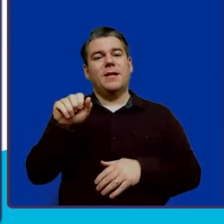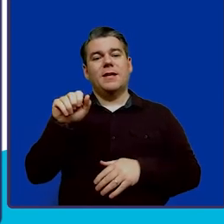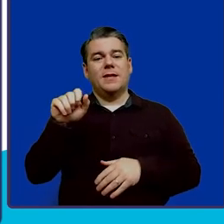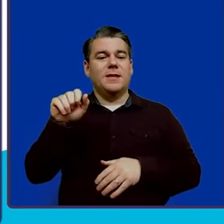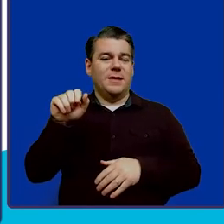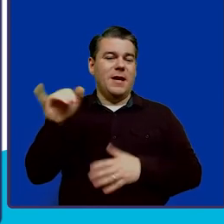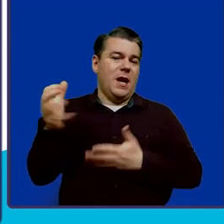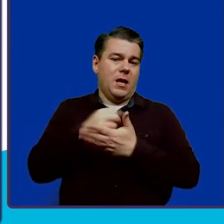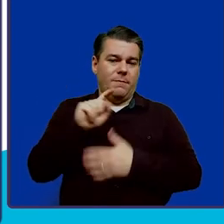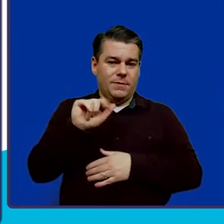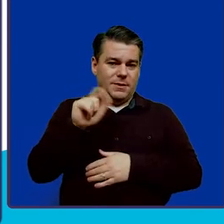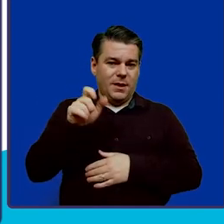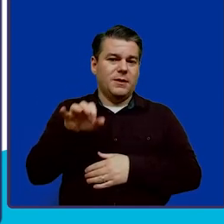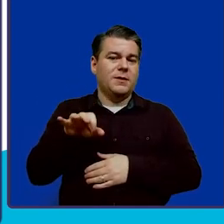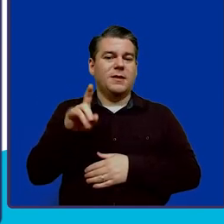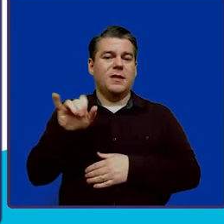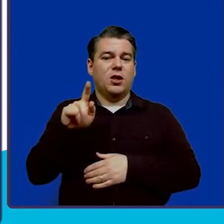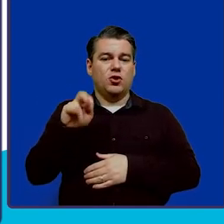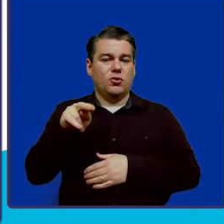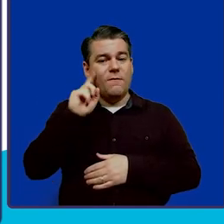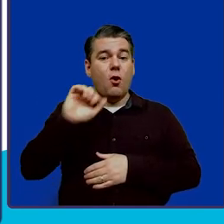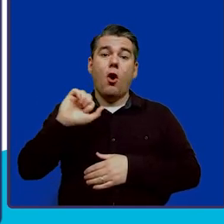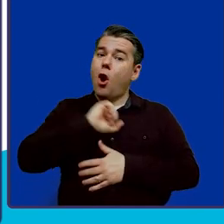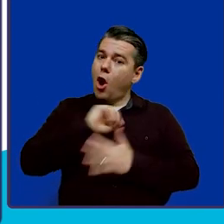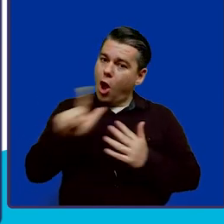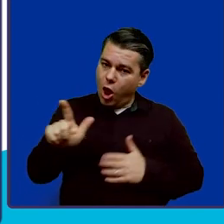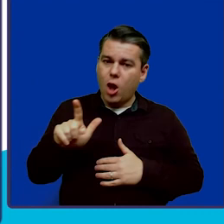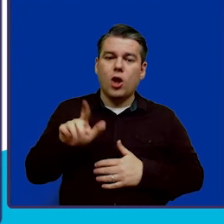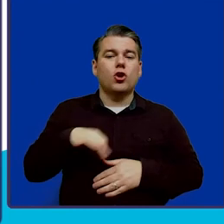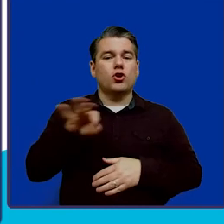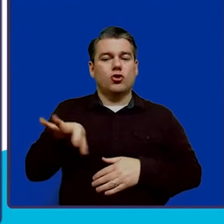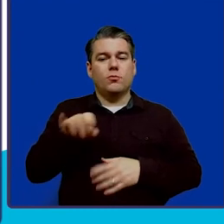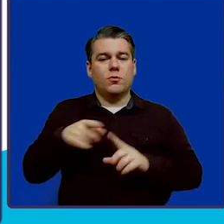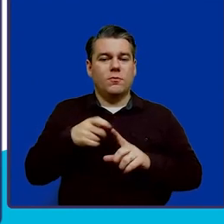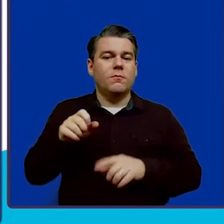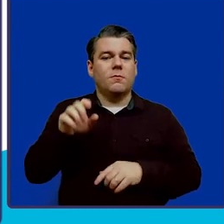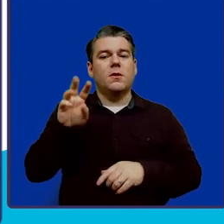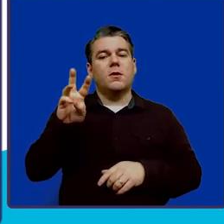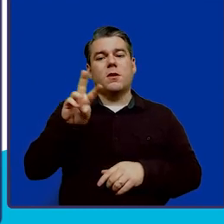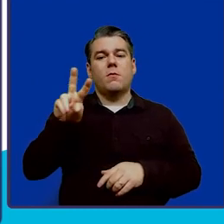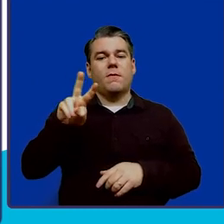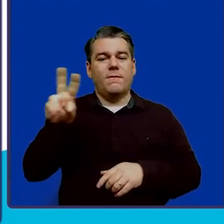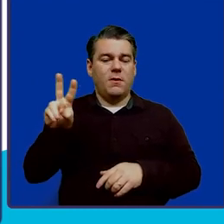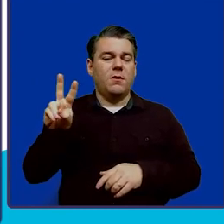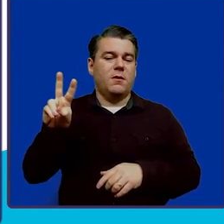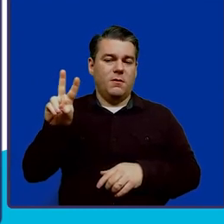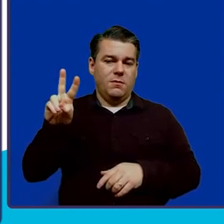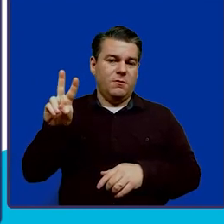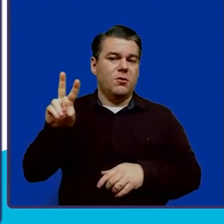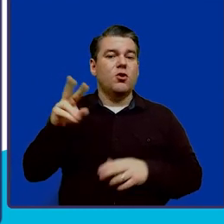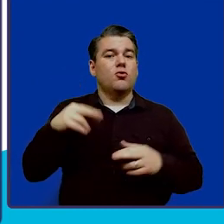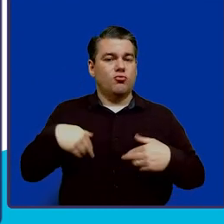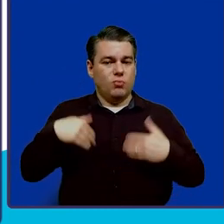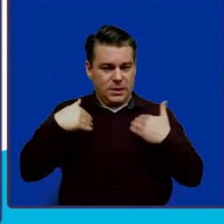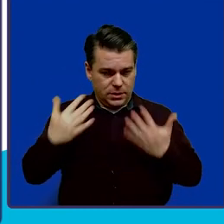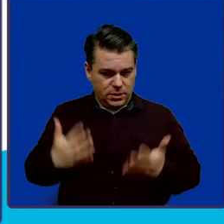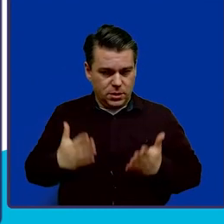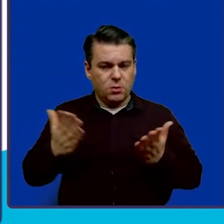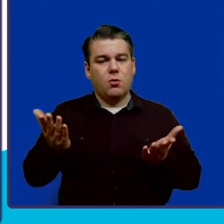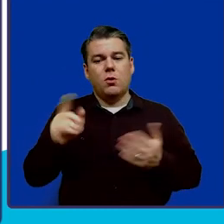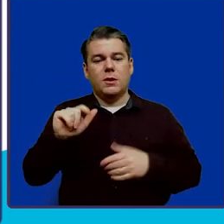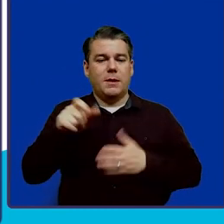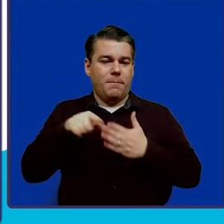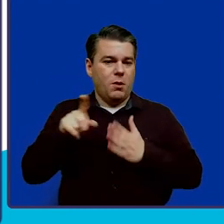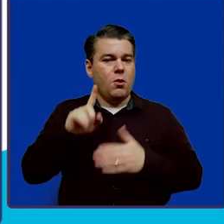for all contributions made to the WB ABLE account by the West Virginia state resident or taxpayer, and